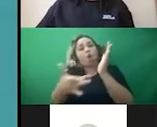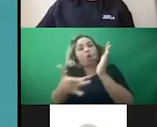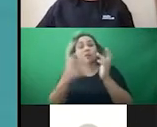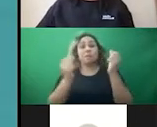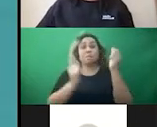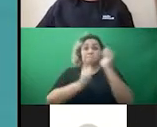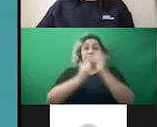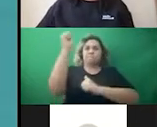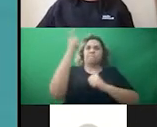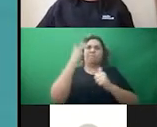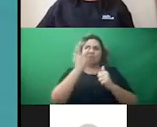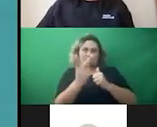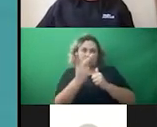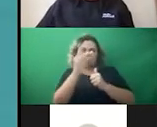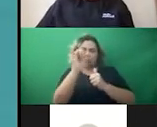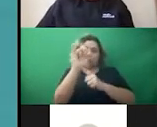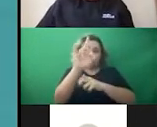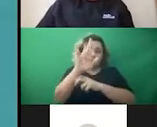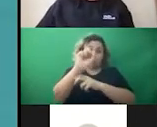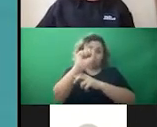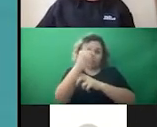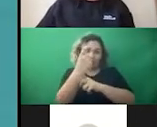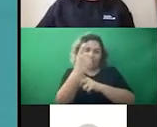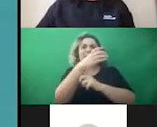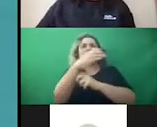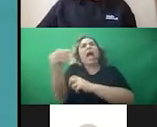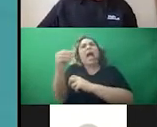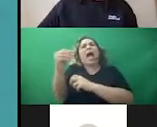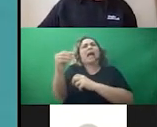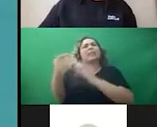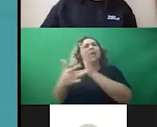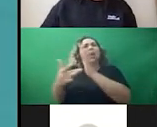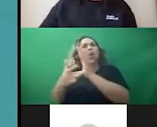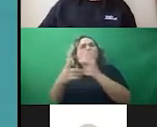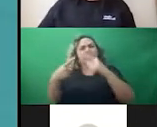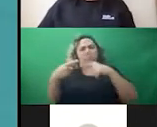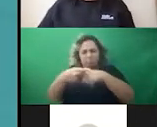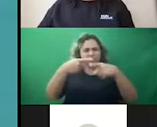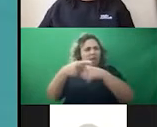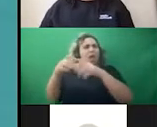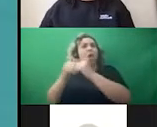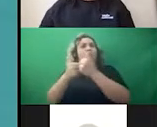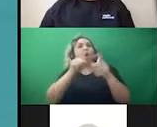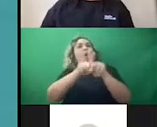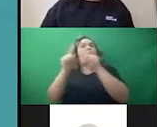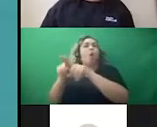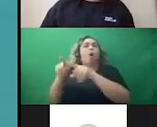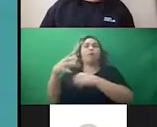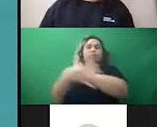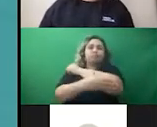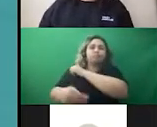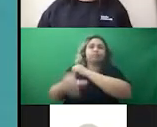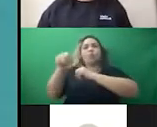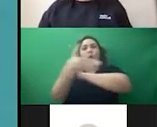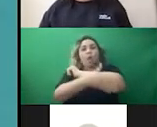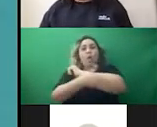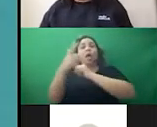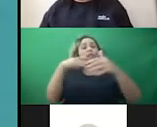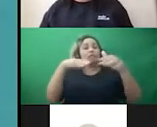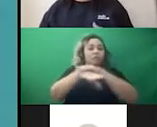race intersects with technology. And we typically work on issues of equitable access to broadband, platform accountability,